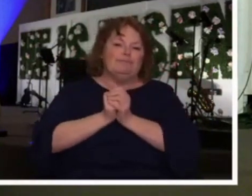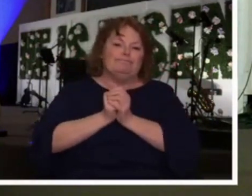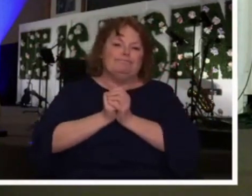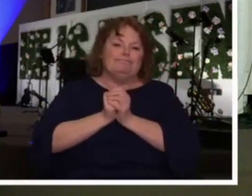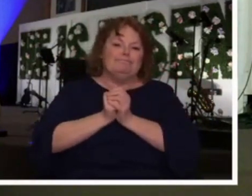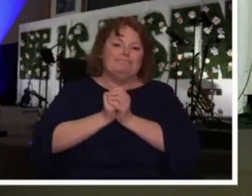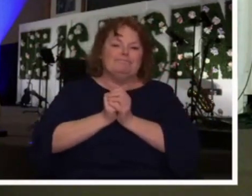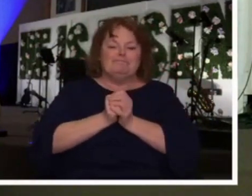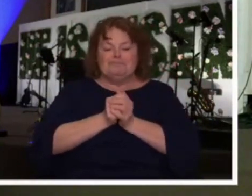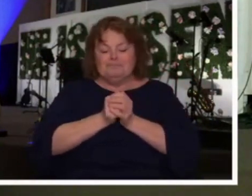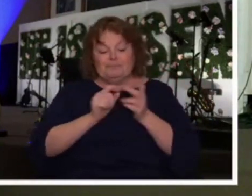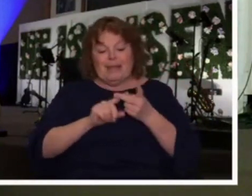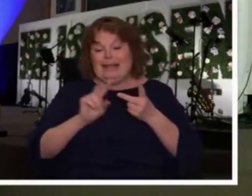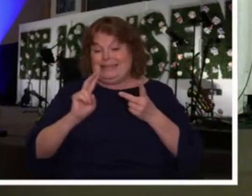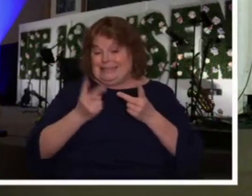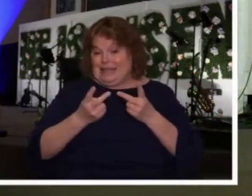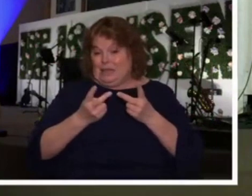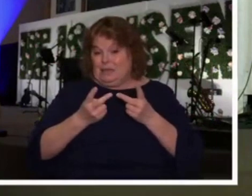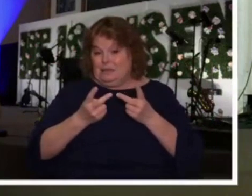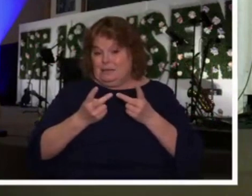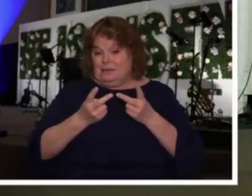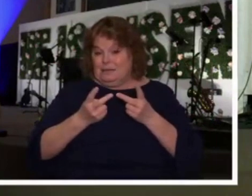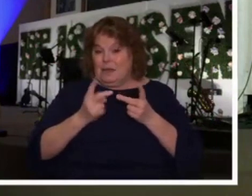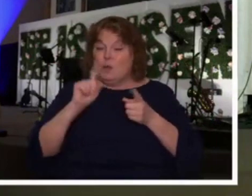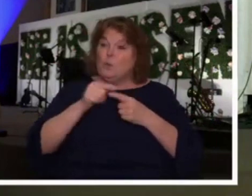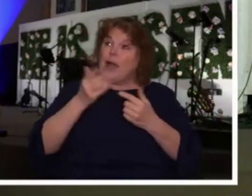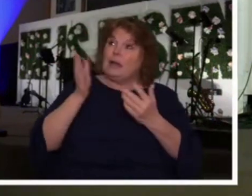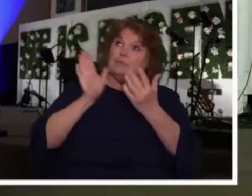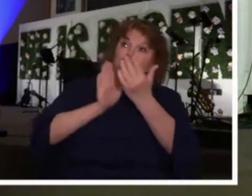Secondly, be mindful of His presence.